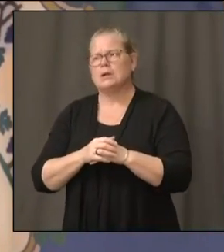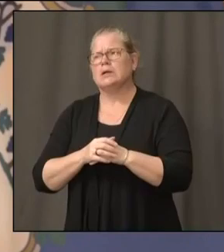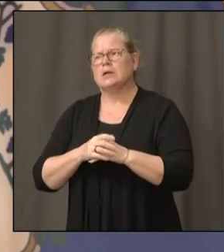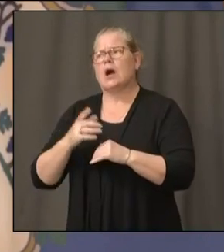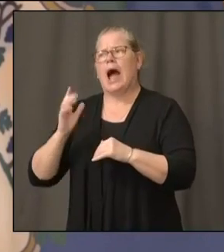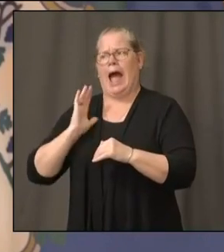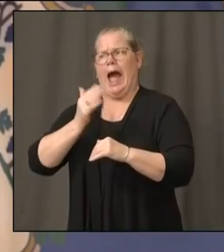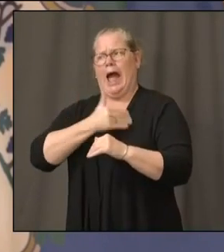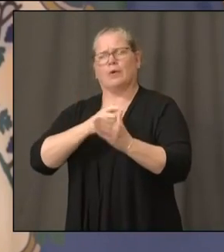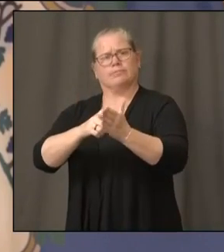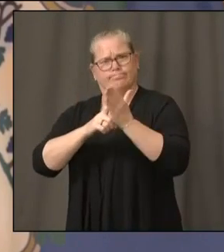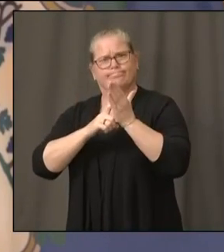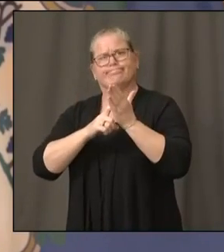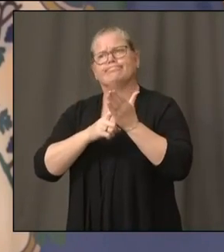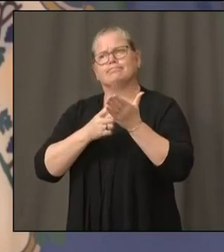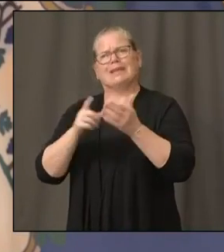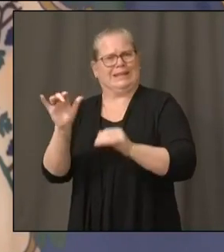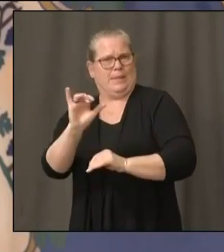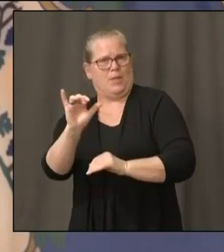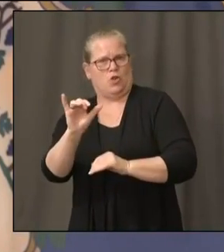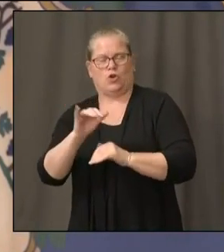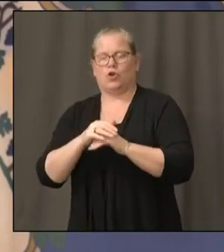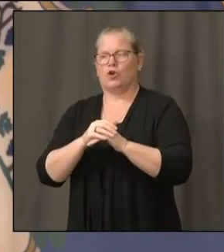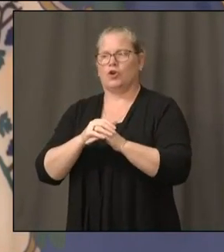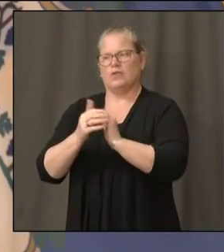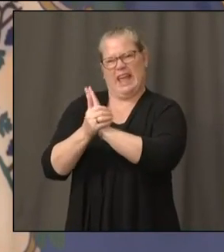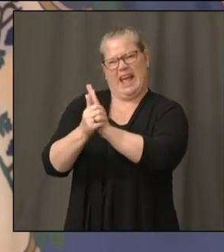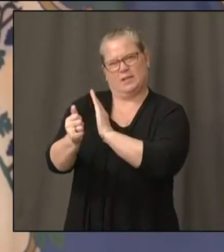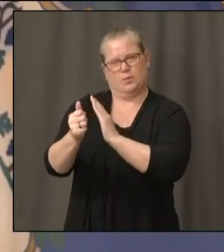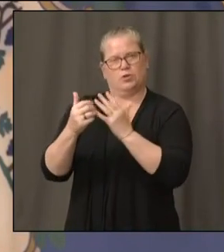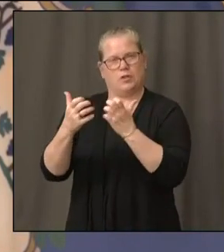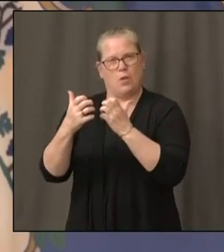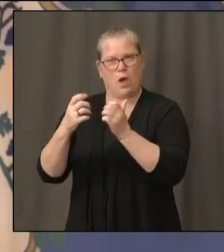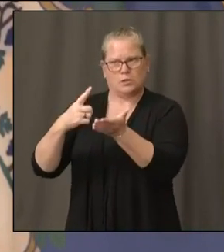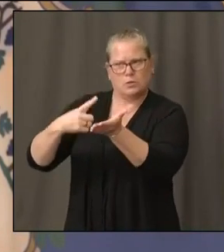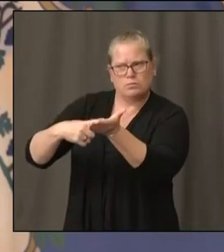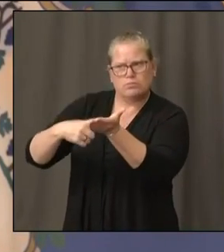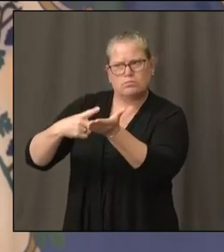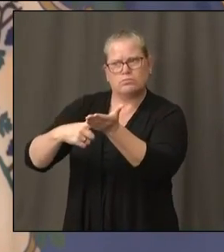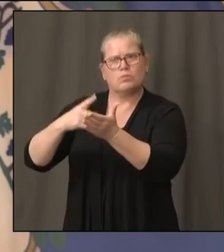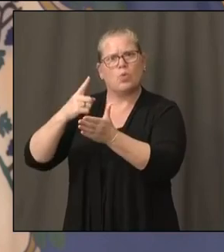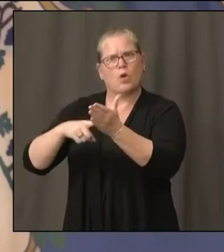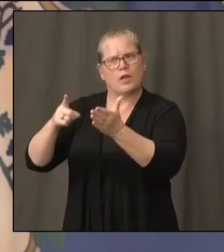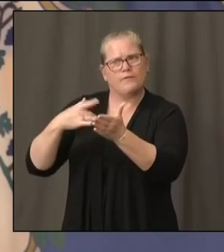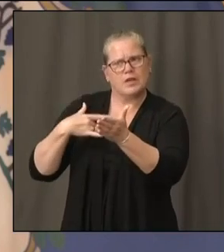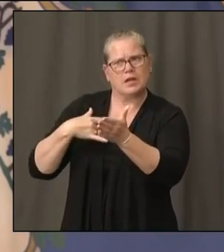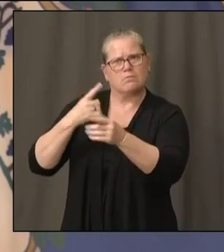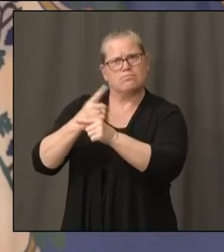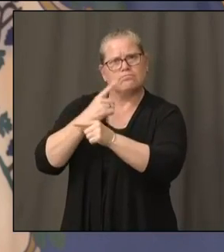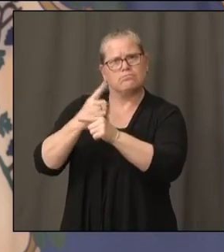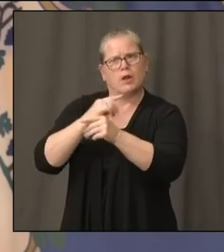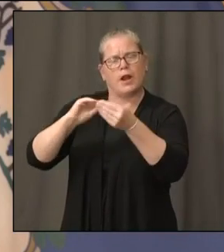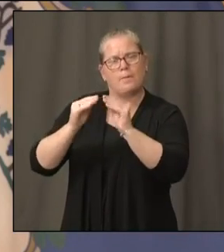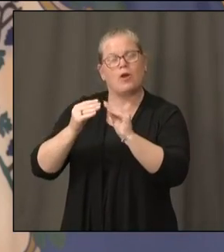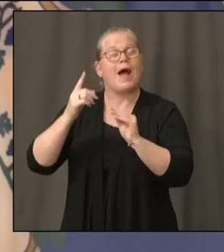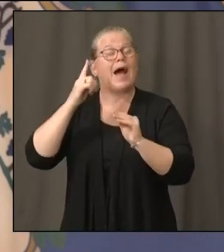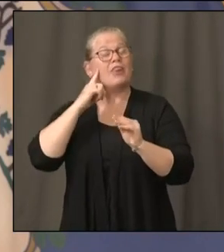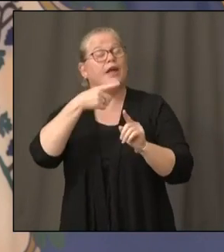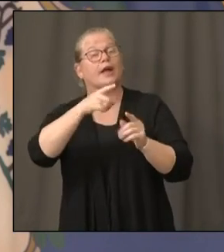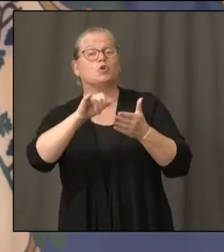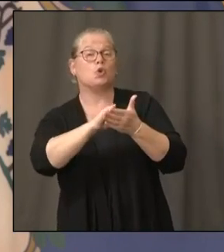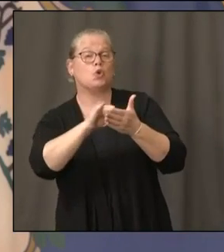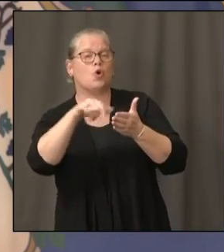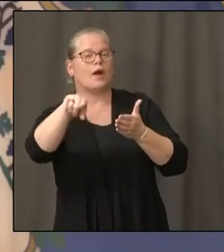about what those metrics are going to be. I think New York decided they're not going to give any guidance until August when they see what the numbers are.